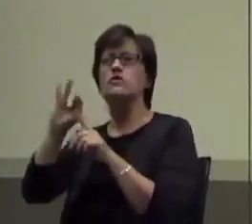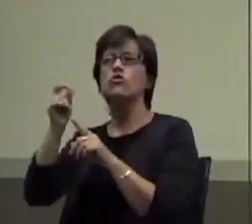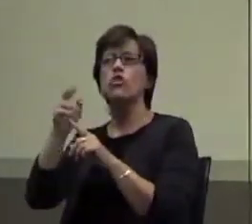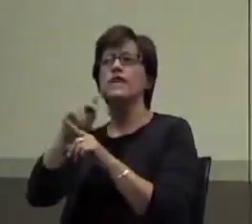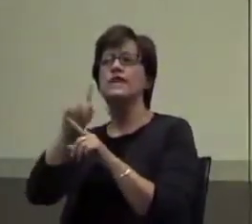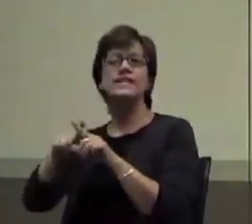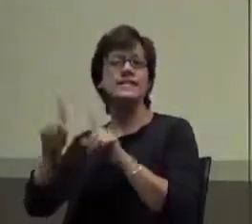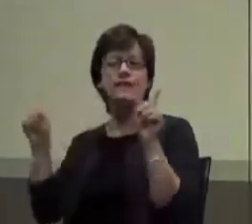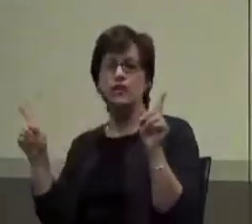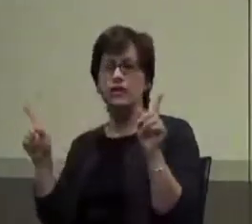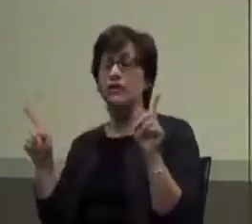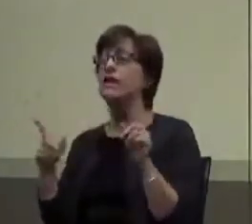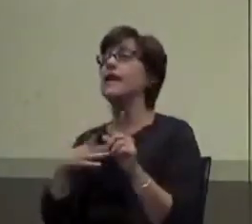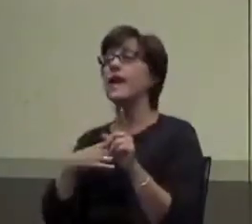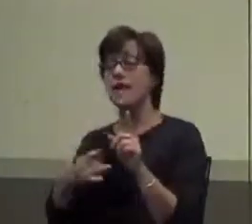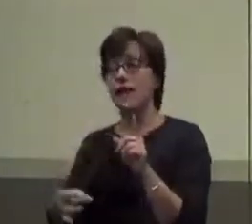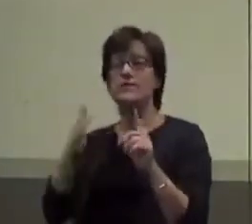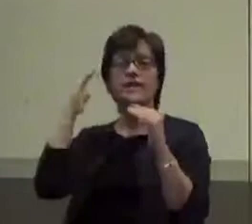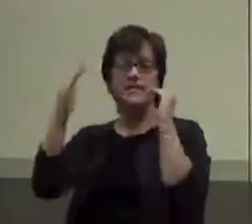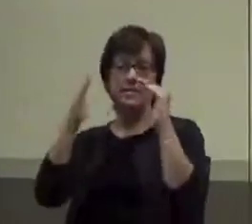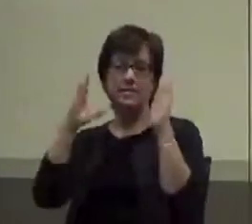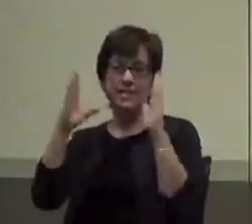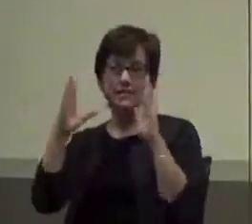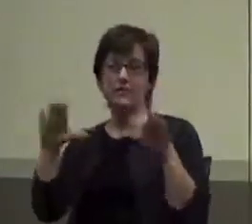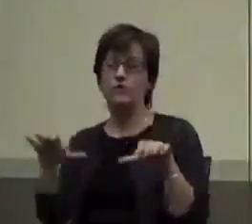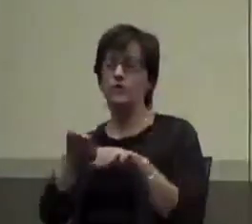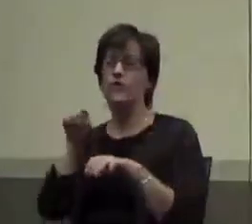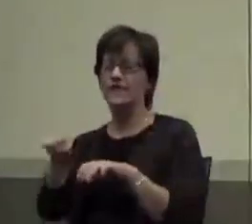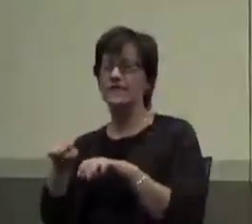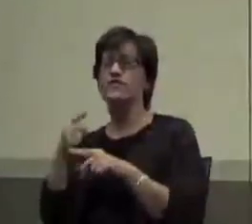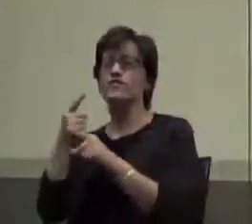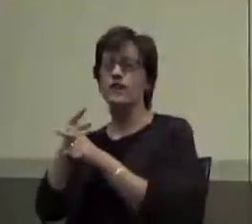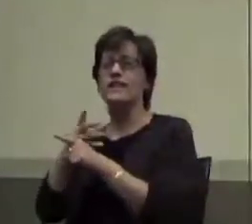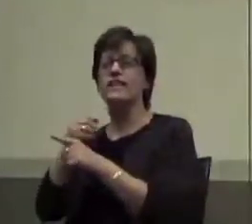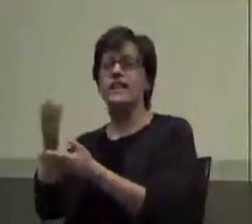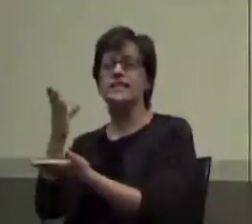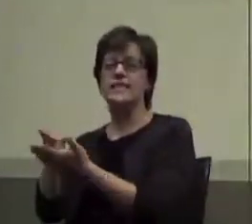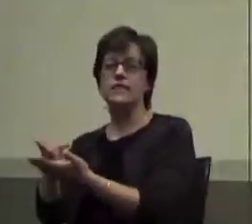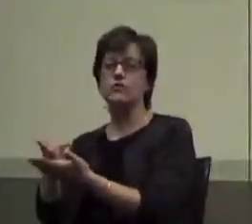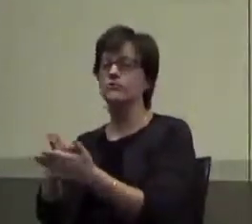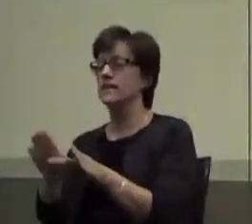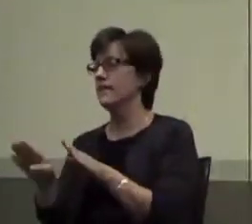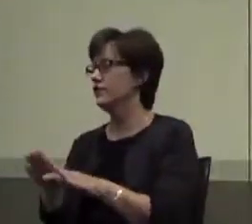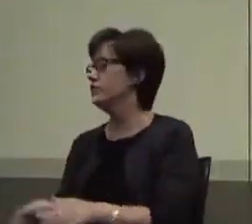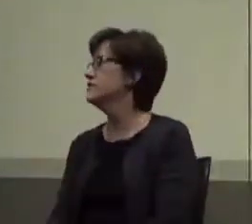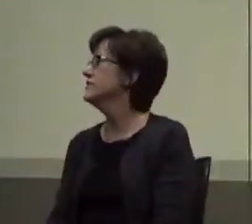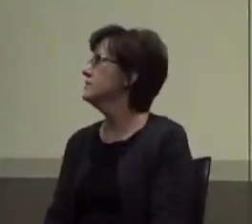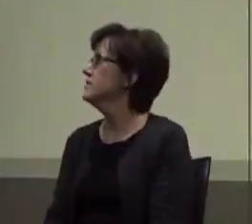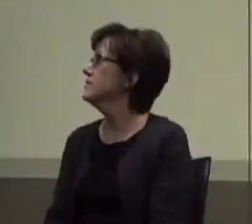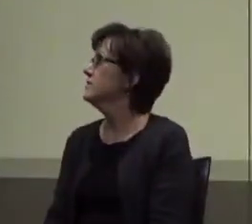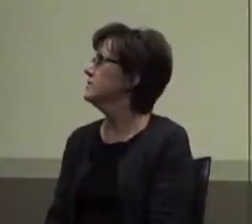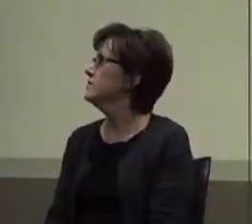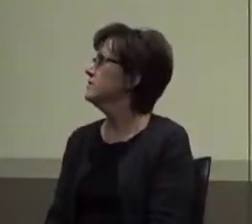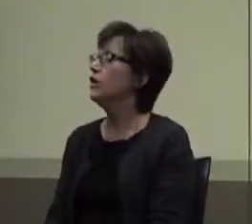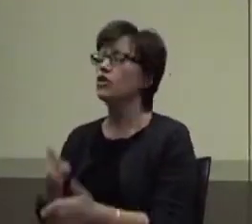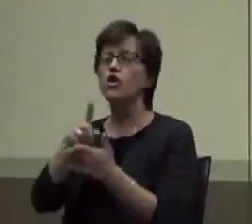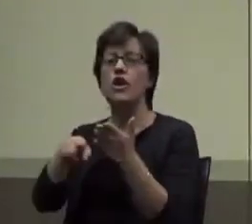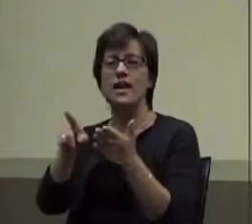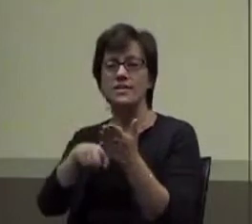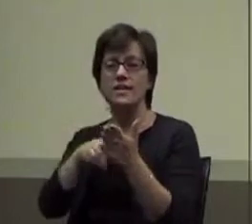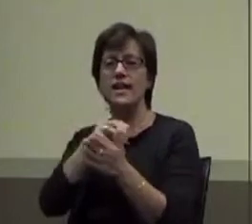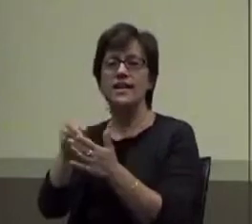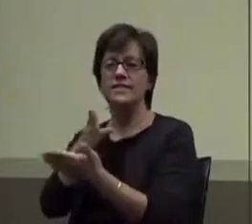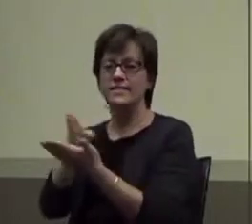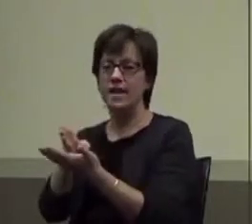He does like adult attention. So, let's do his correct and extinguish behaviors. Thank you. Thank you. Thank